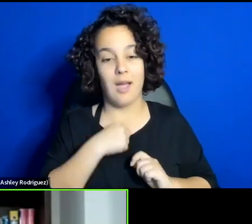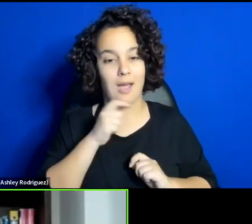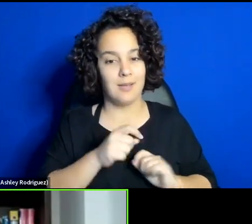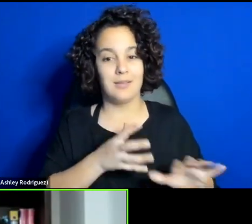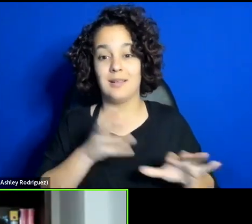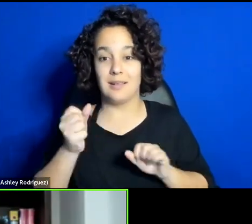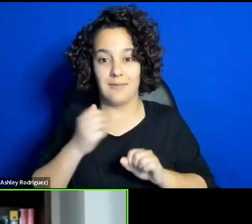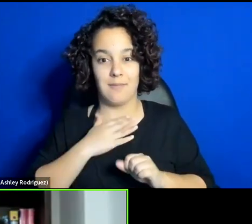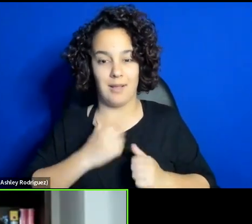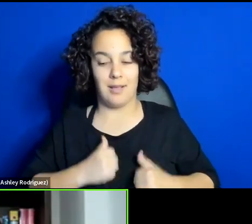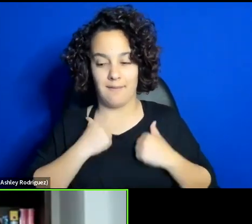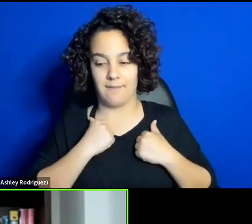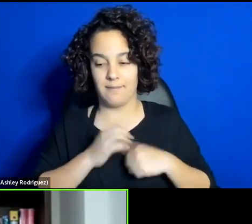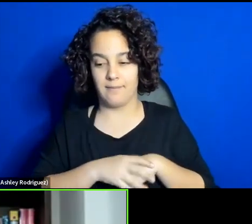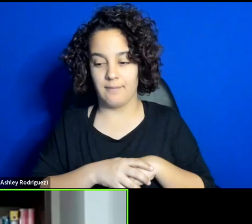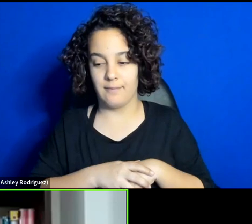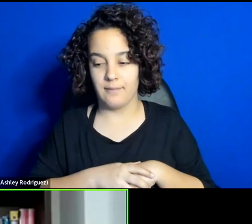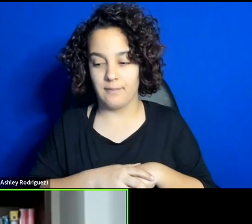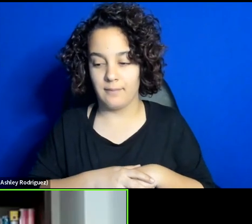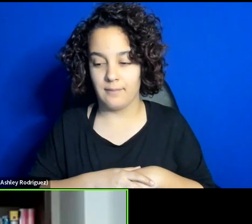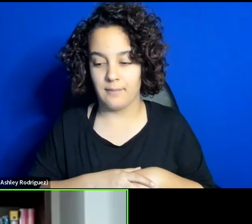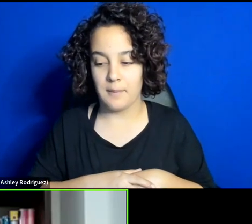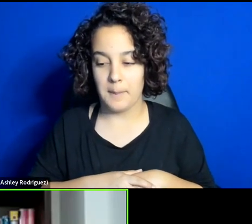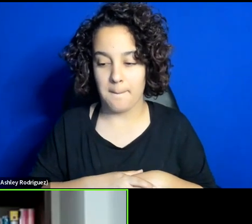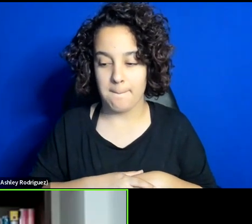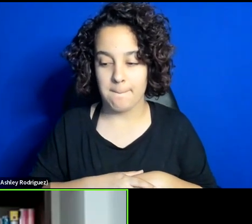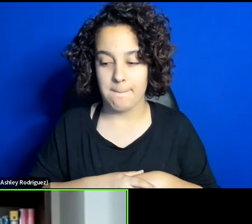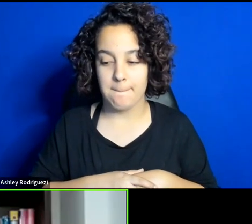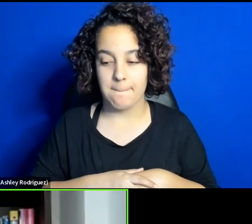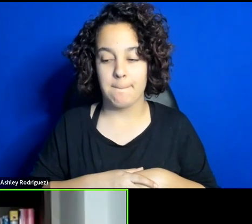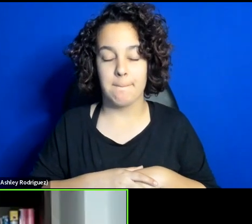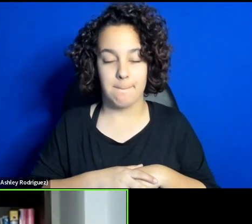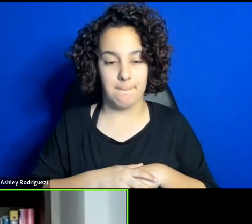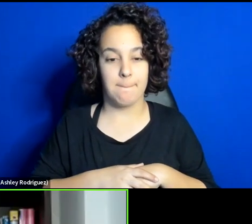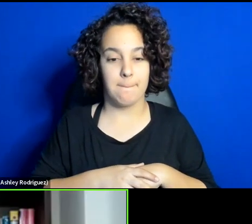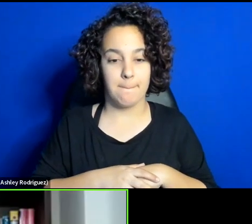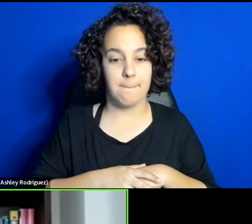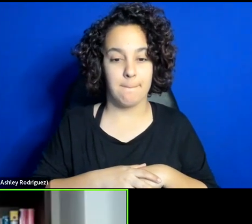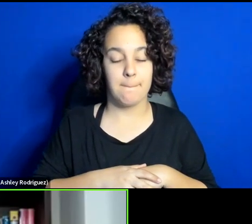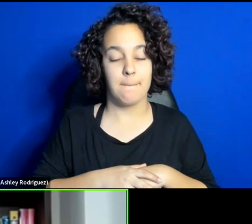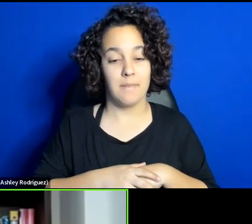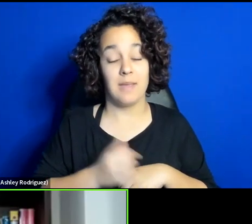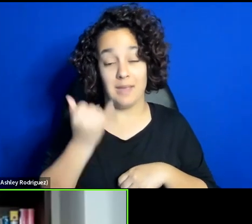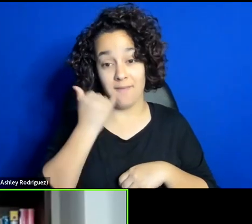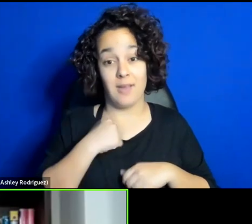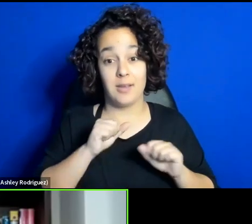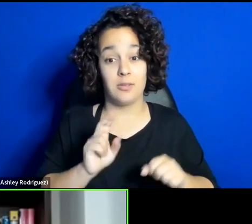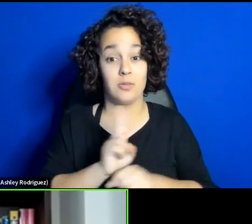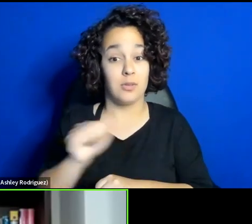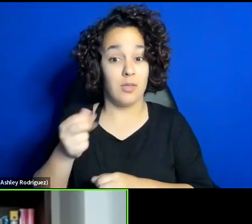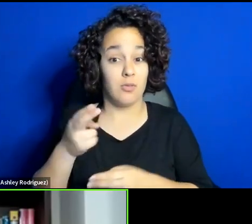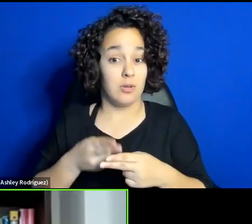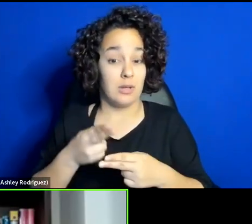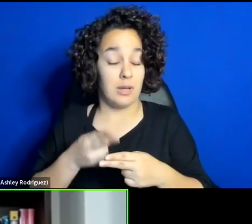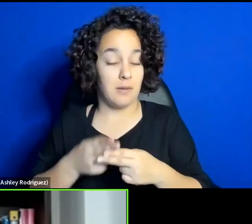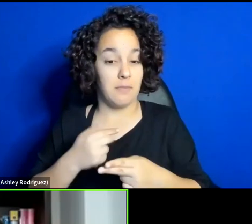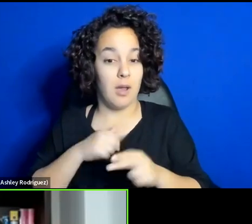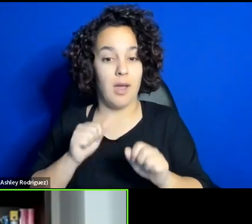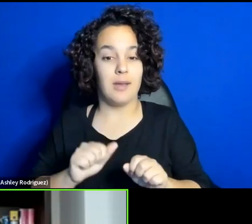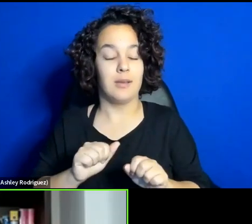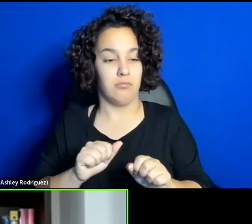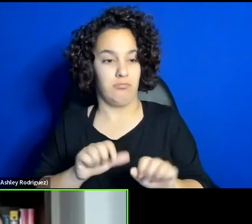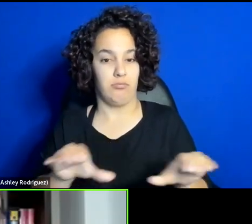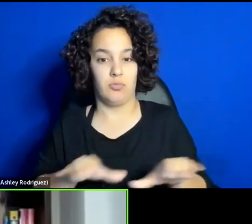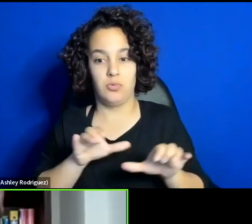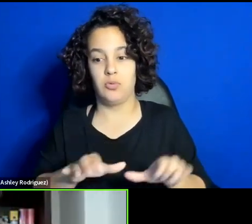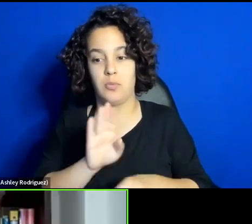translations, even if I'm banned, I can do it on another name, I can do business translations,